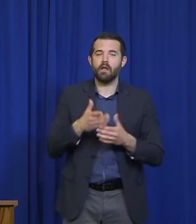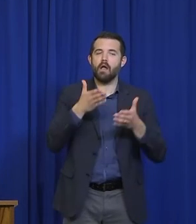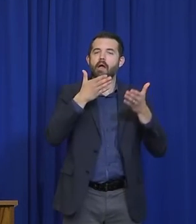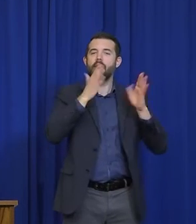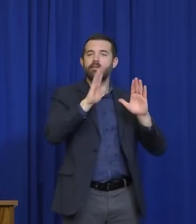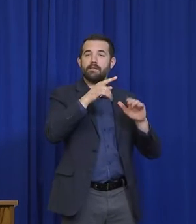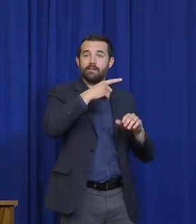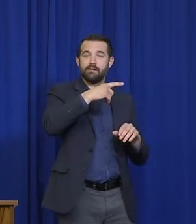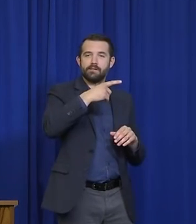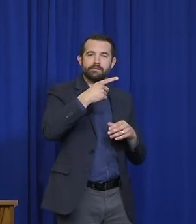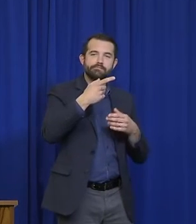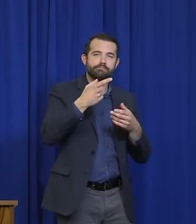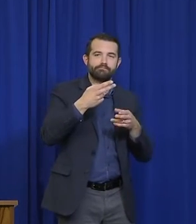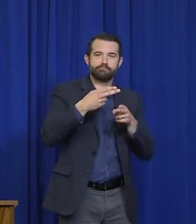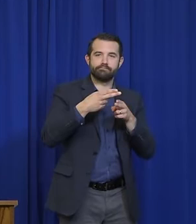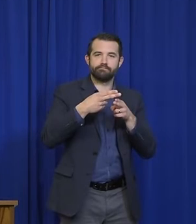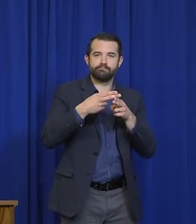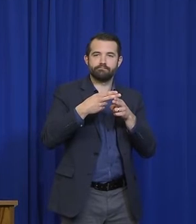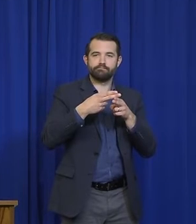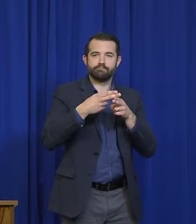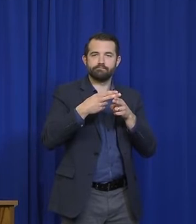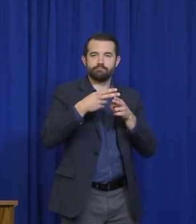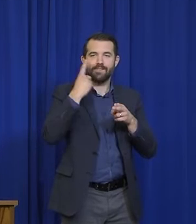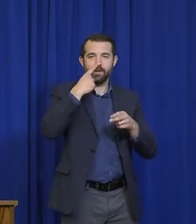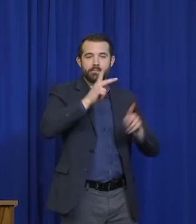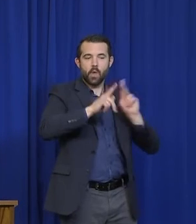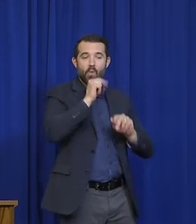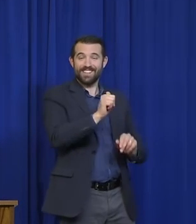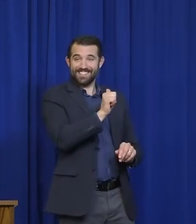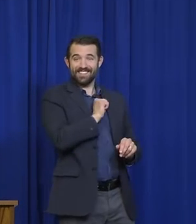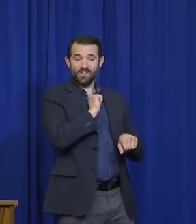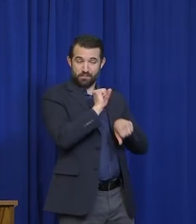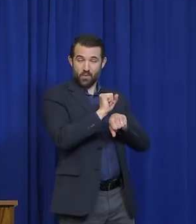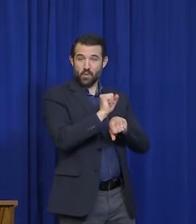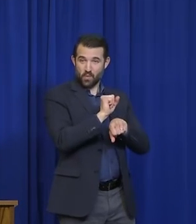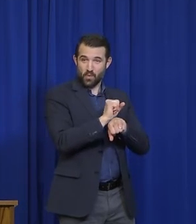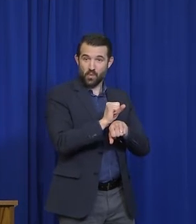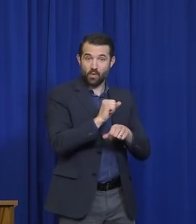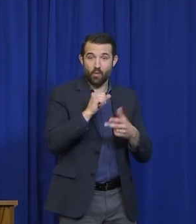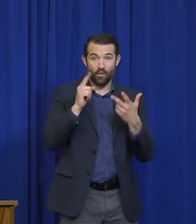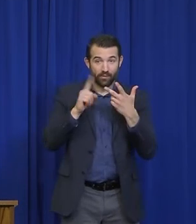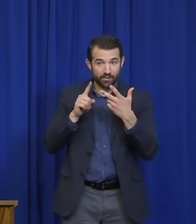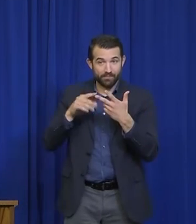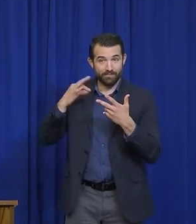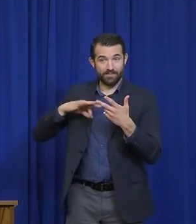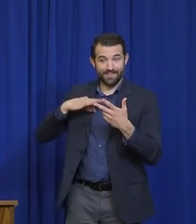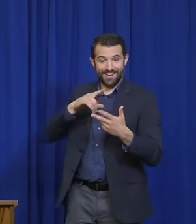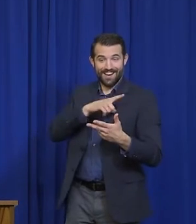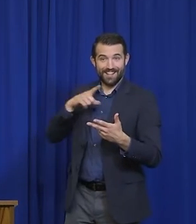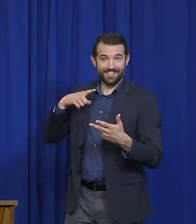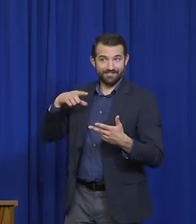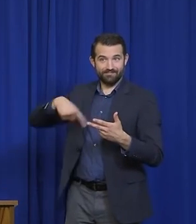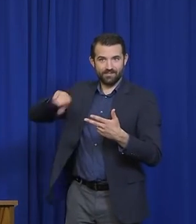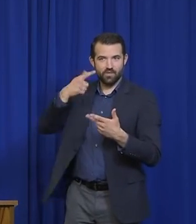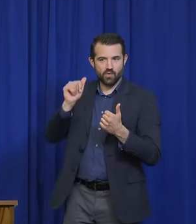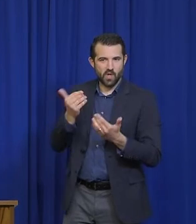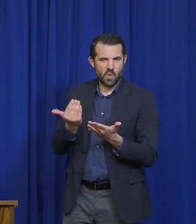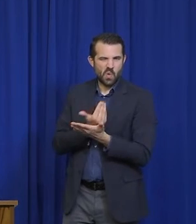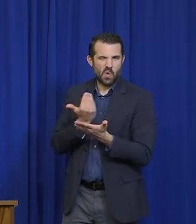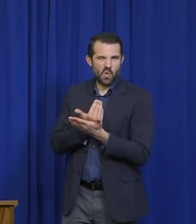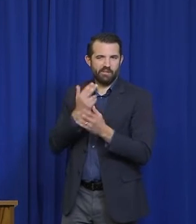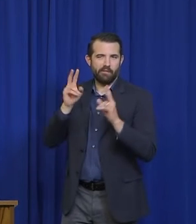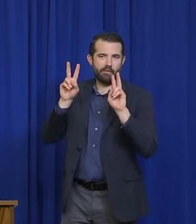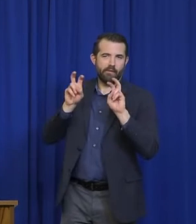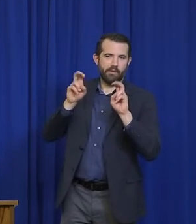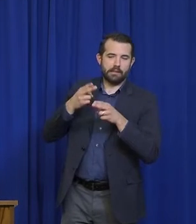temporary layoffs, people under temporary layoff to be collecting unemployment, that does not have the same requirement of actively seeking employment.